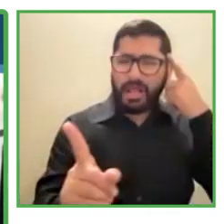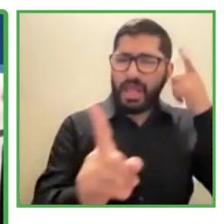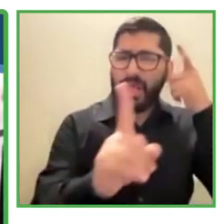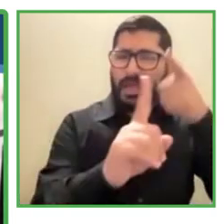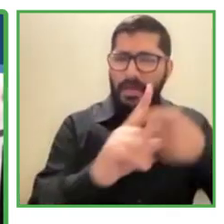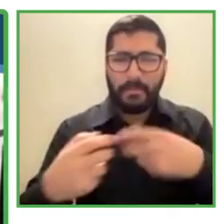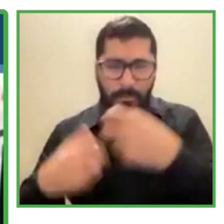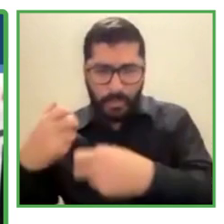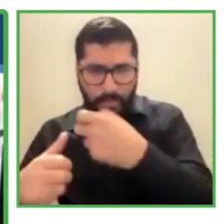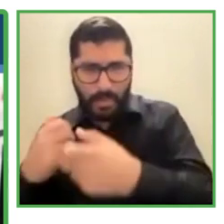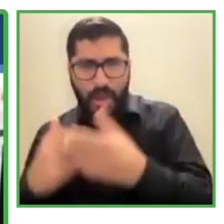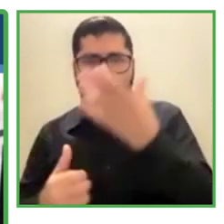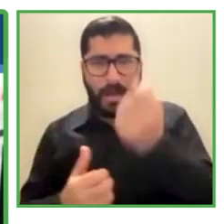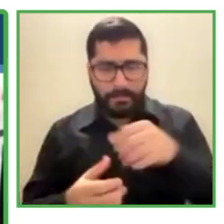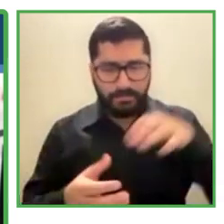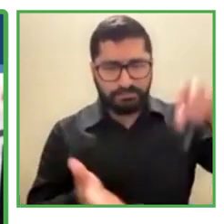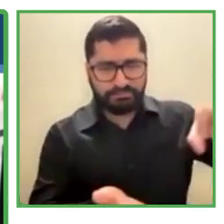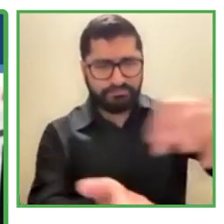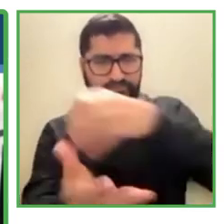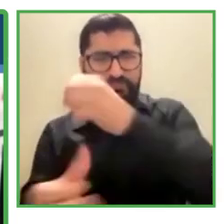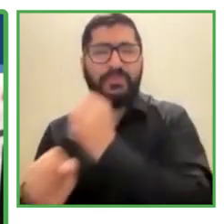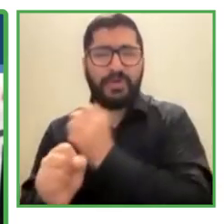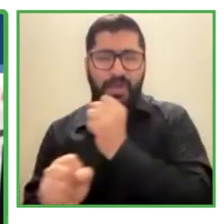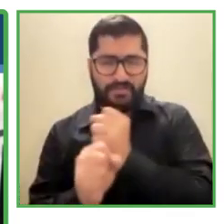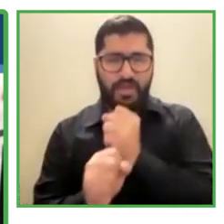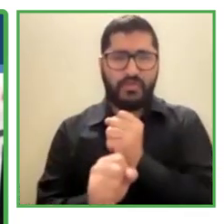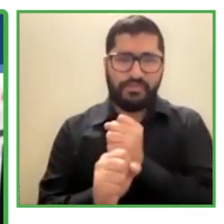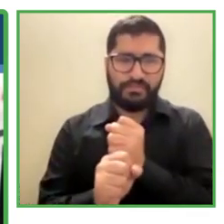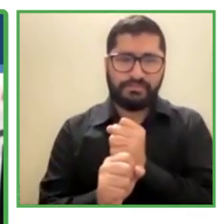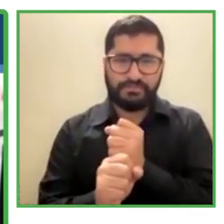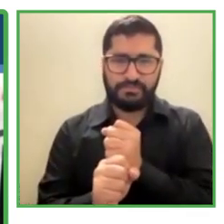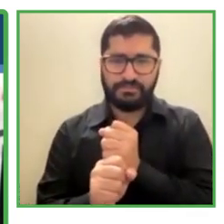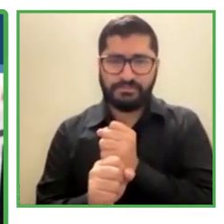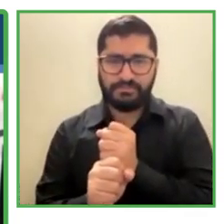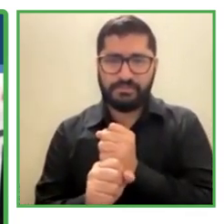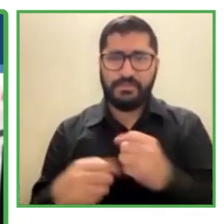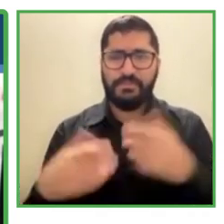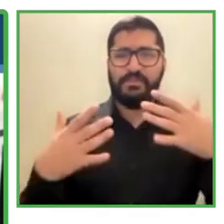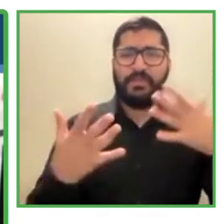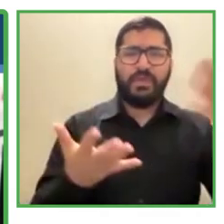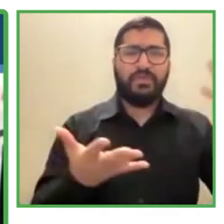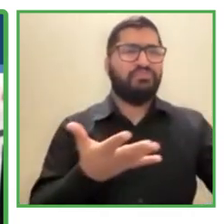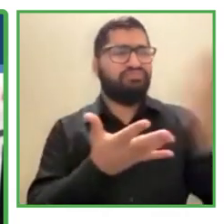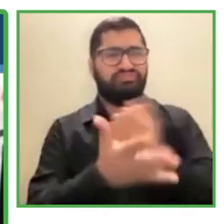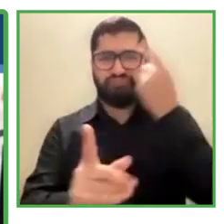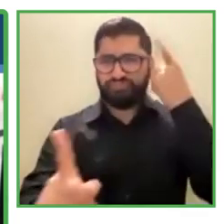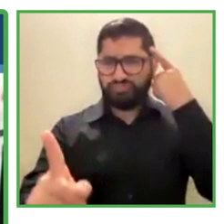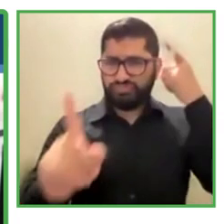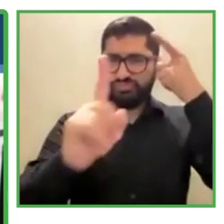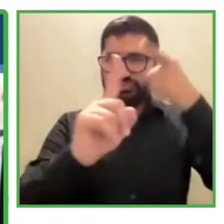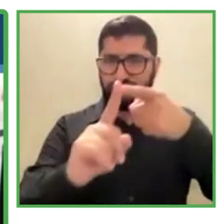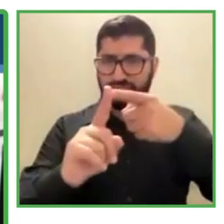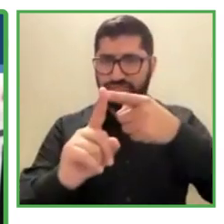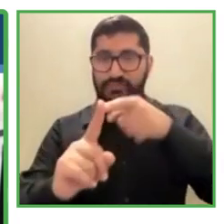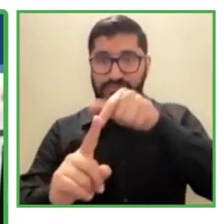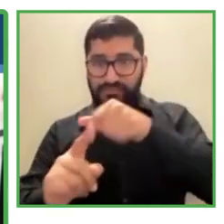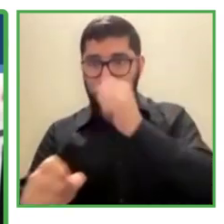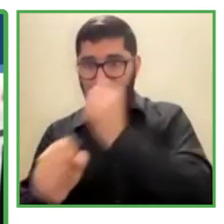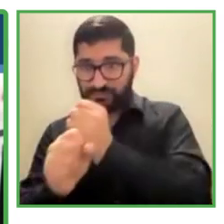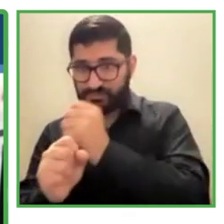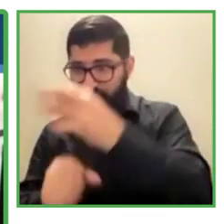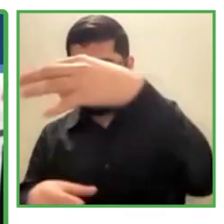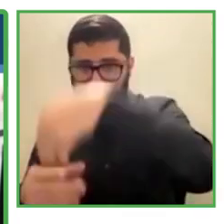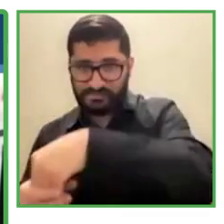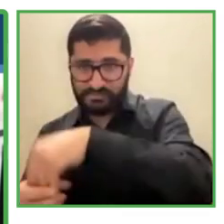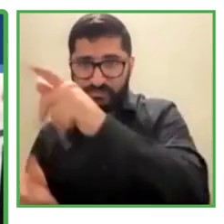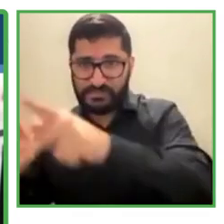and we encourage the graduates from our academy programs to have further development programs. So far, we have